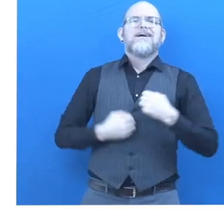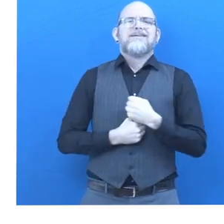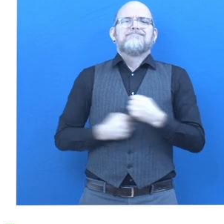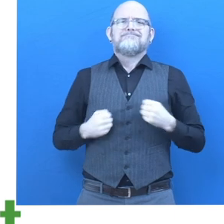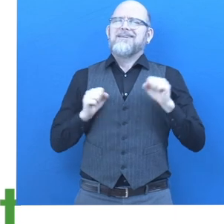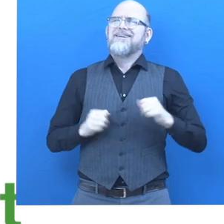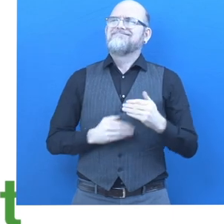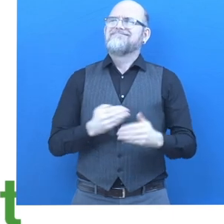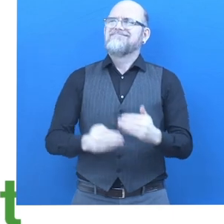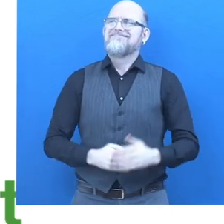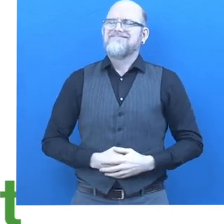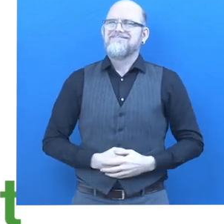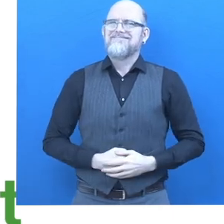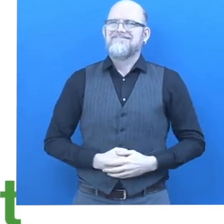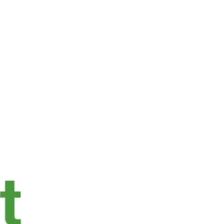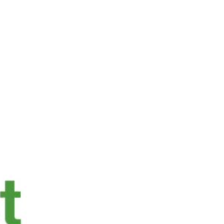barriers.